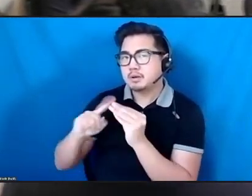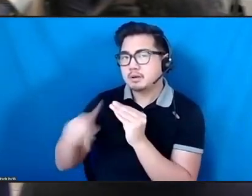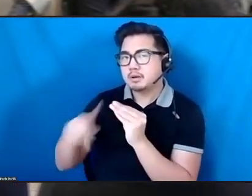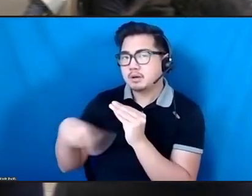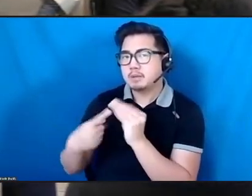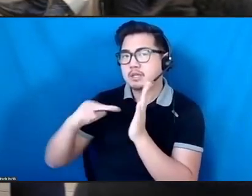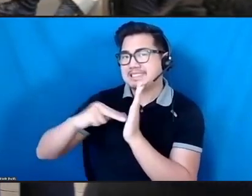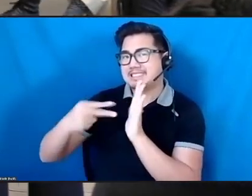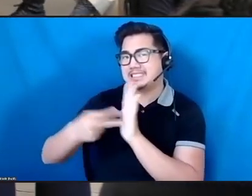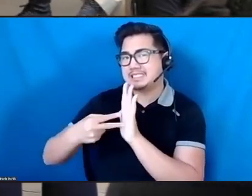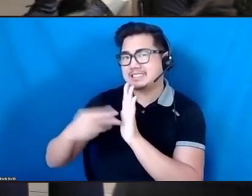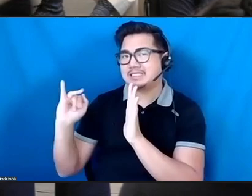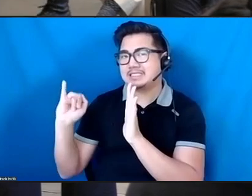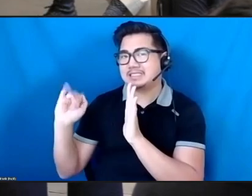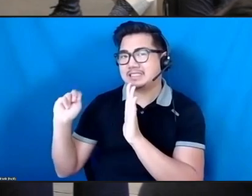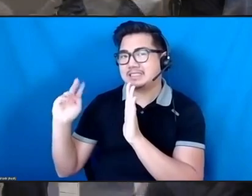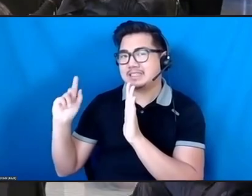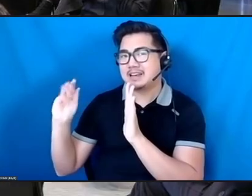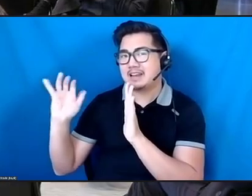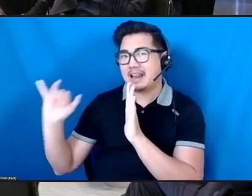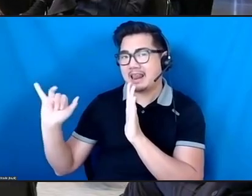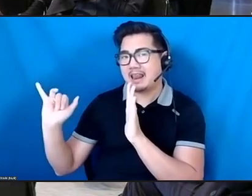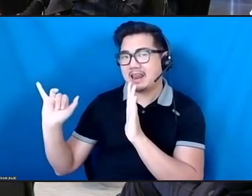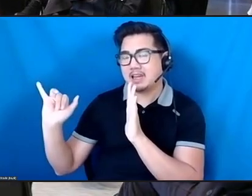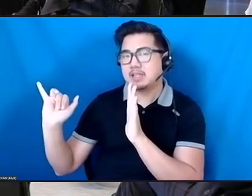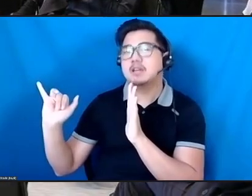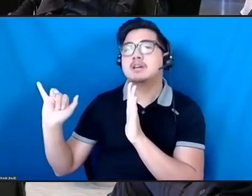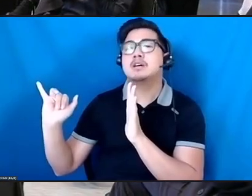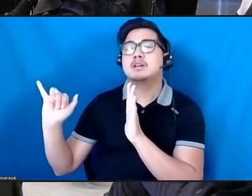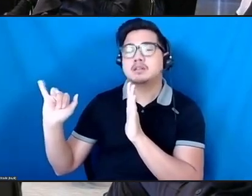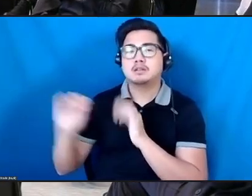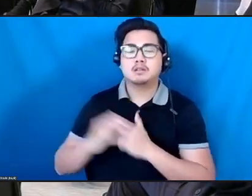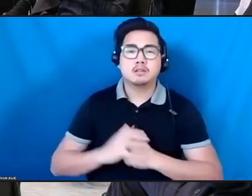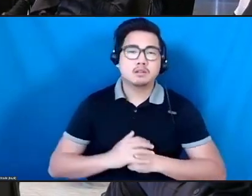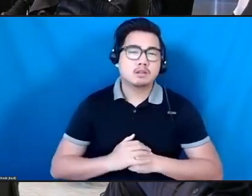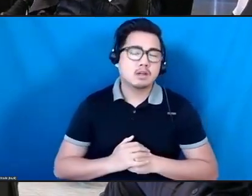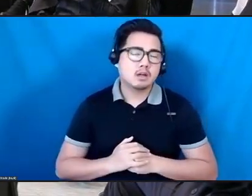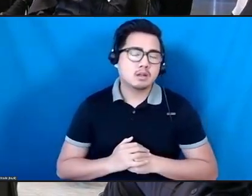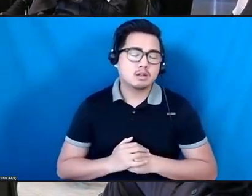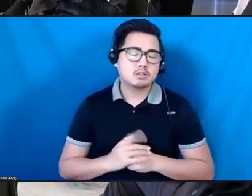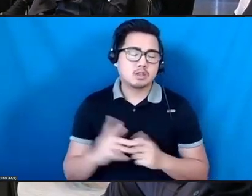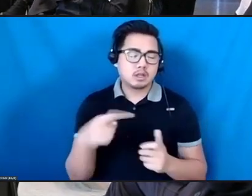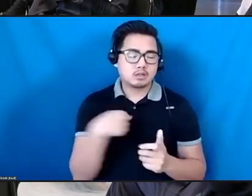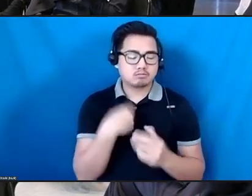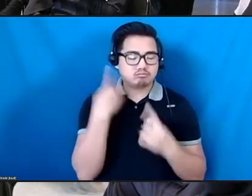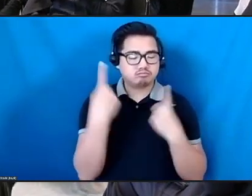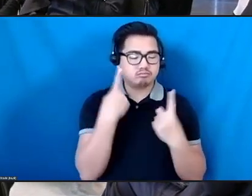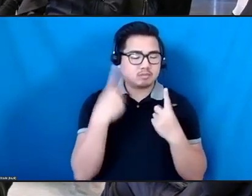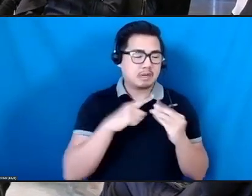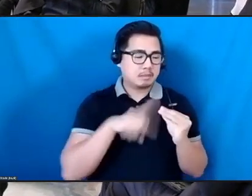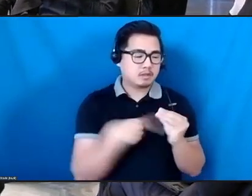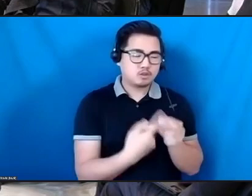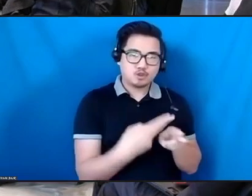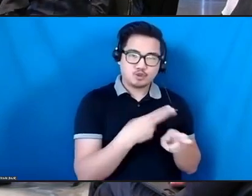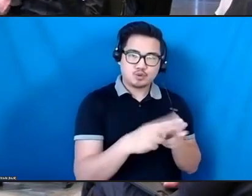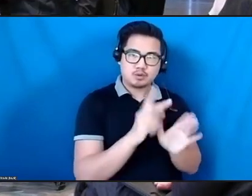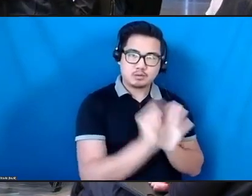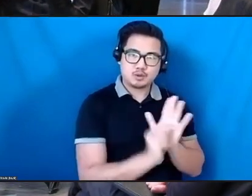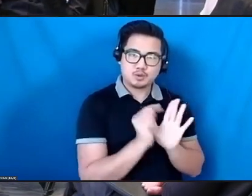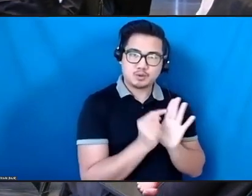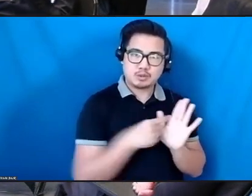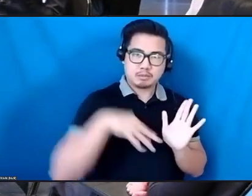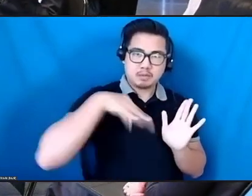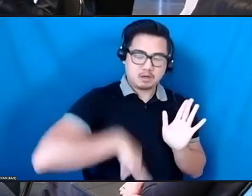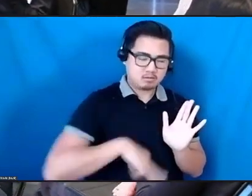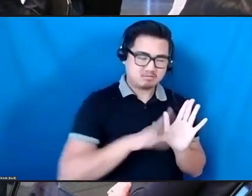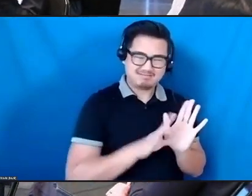a lot about the move from sort of this short-term value extraction to long-termism,